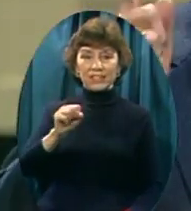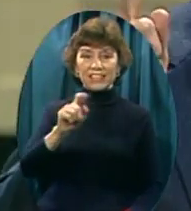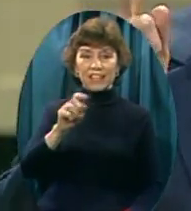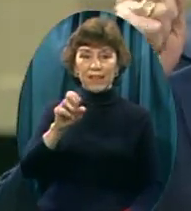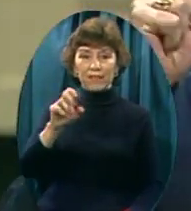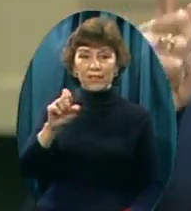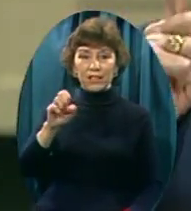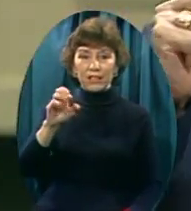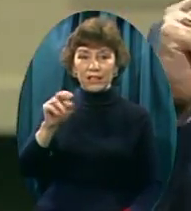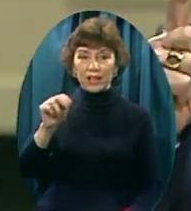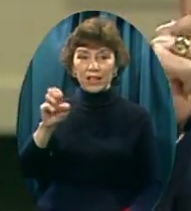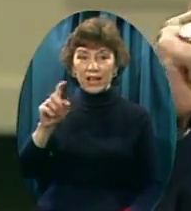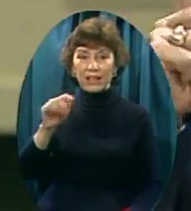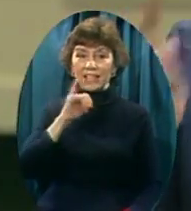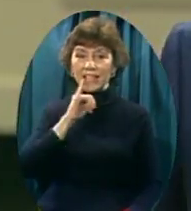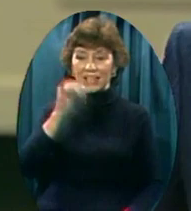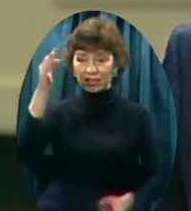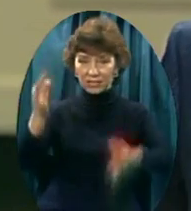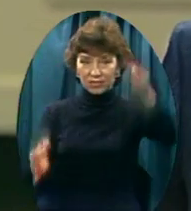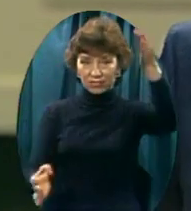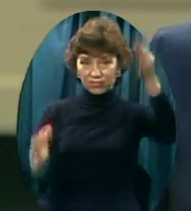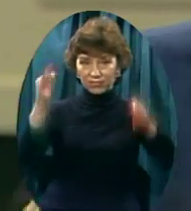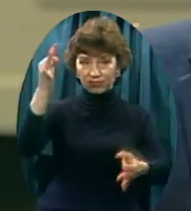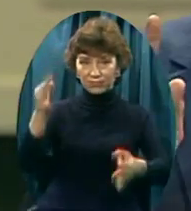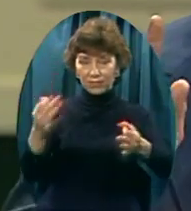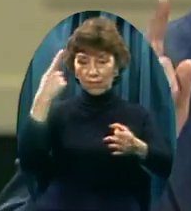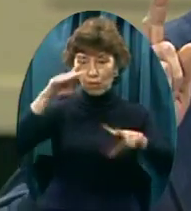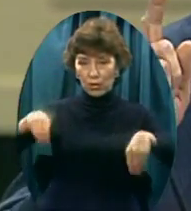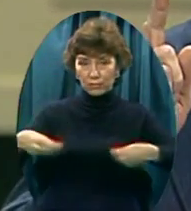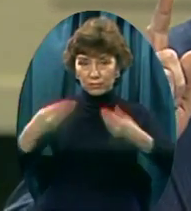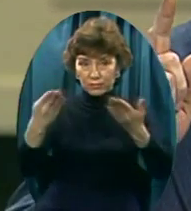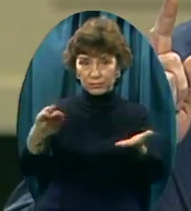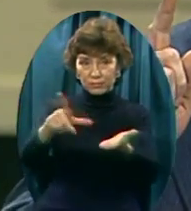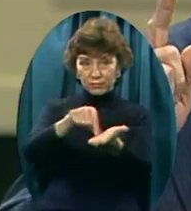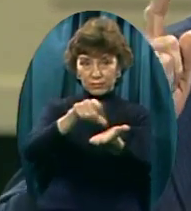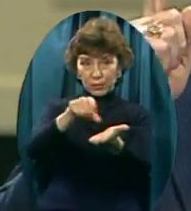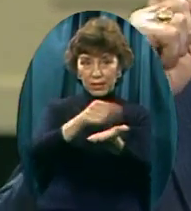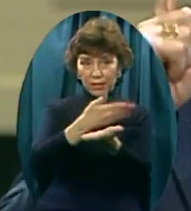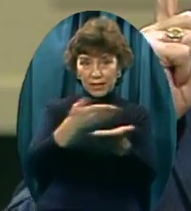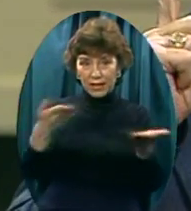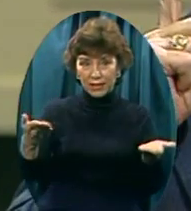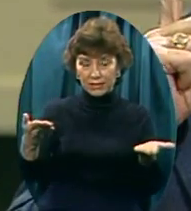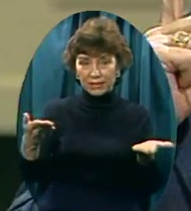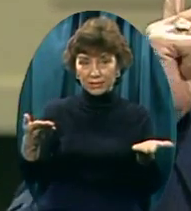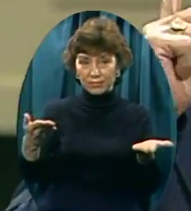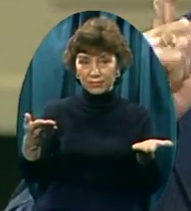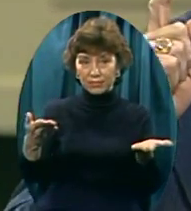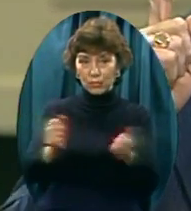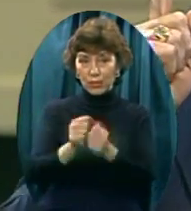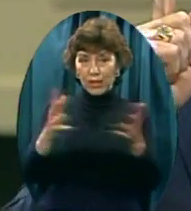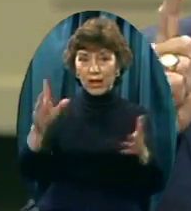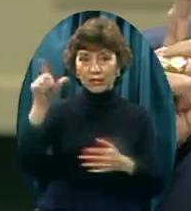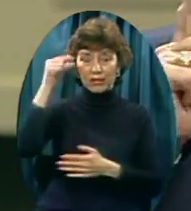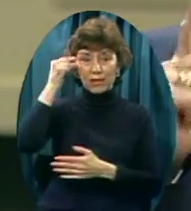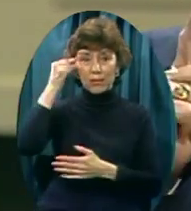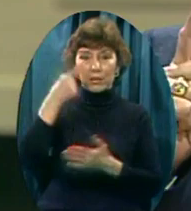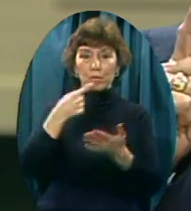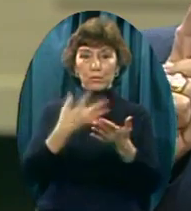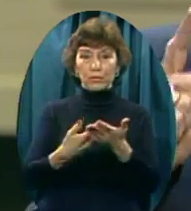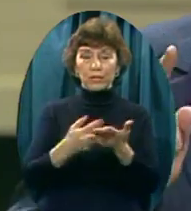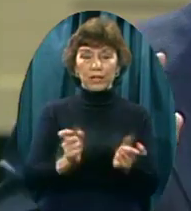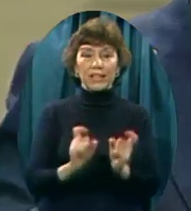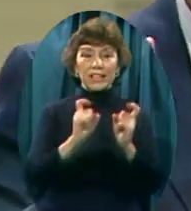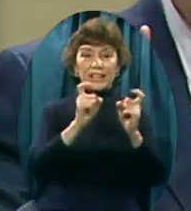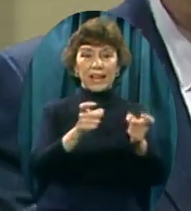distributing printed matter Without state approval His crime Listen He gave one copy Of a newly printed book